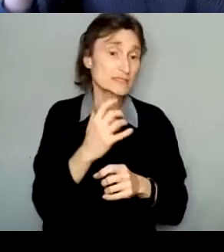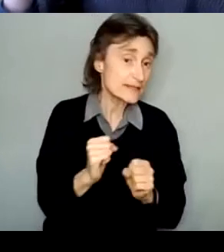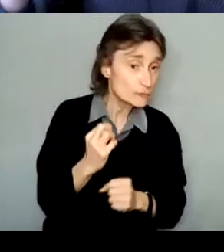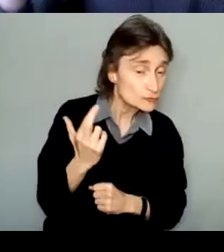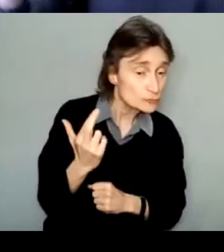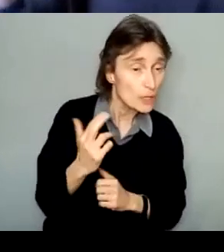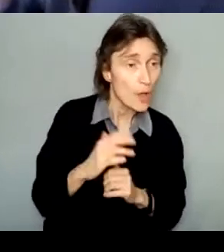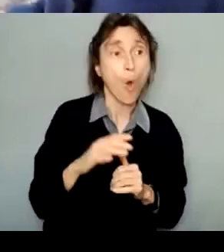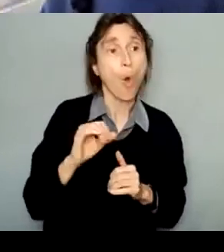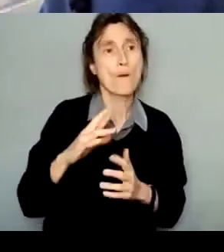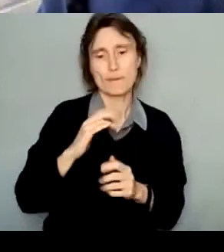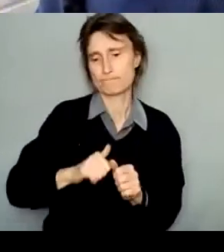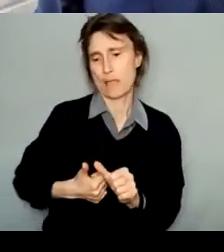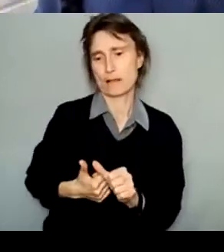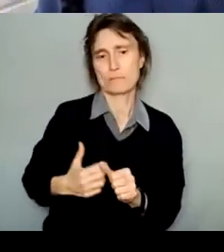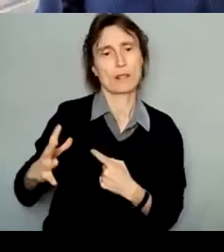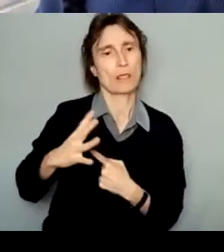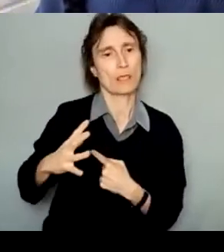contingency plans if applicable.